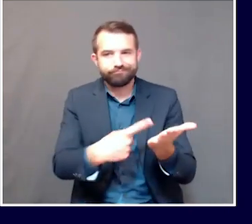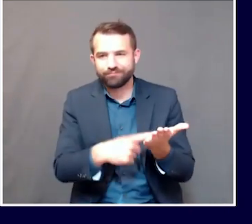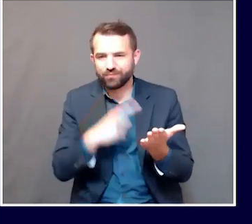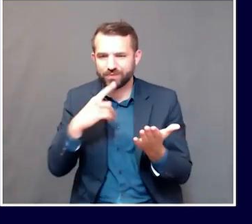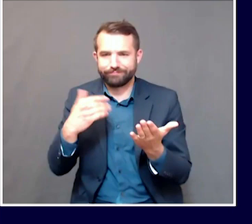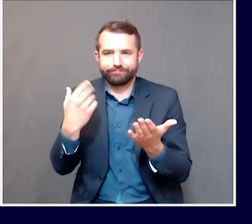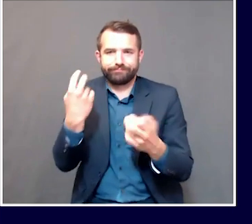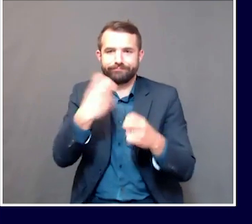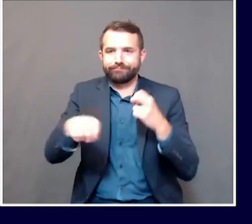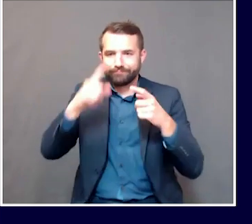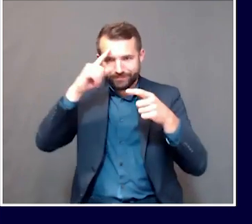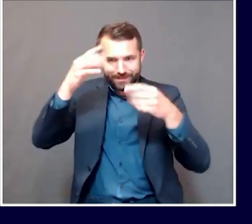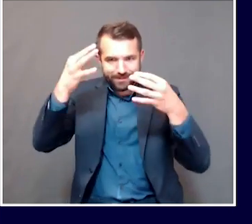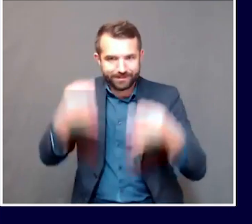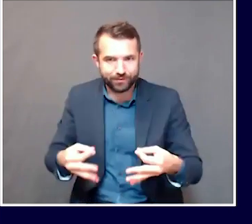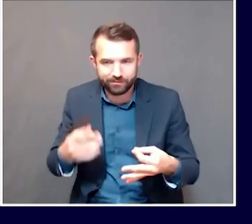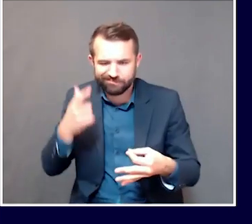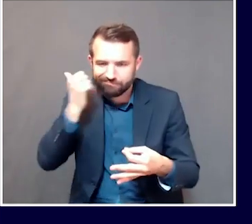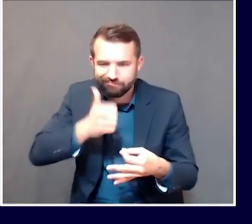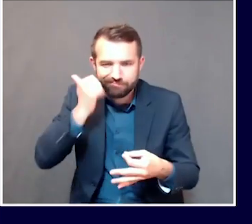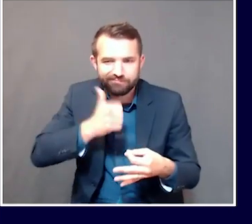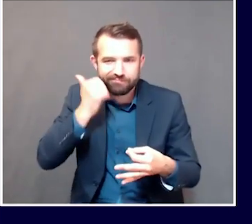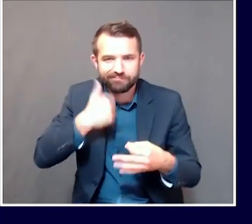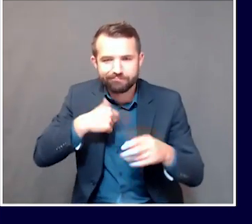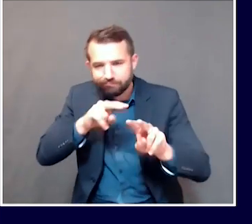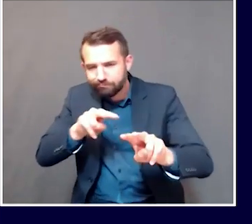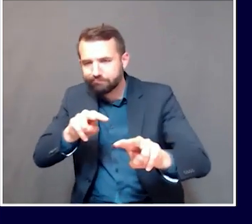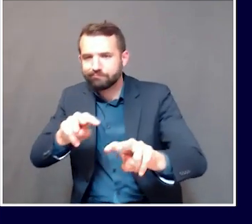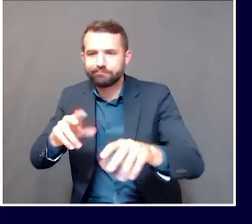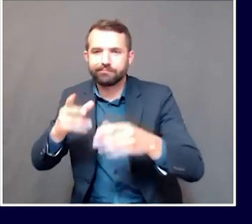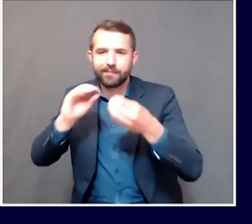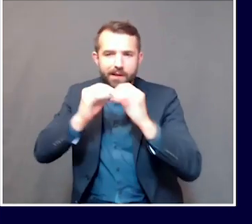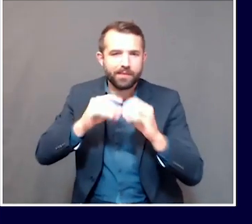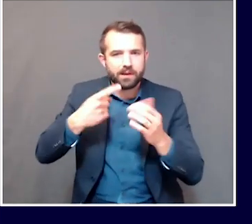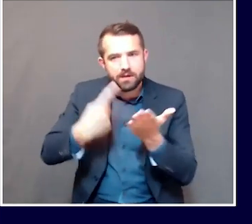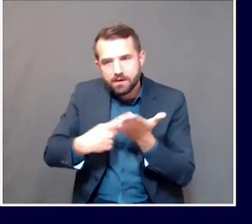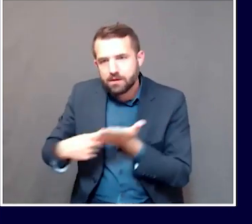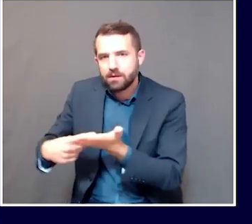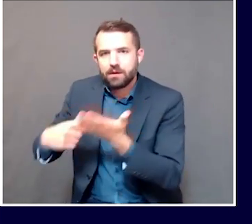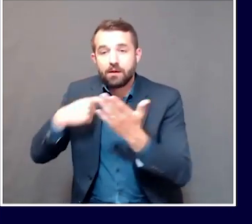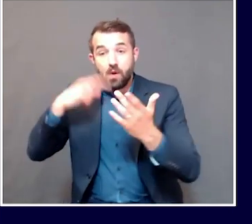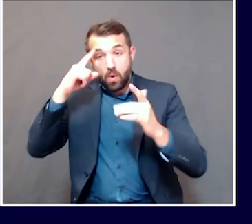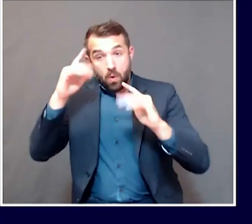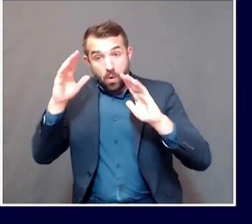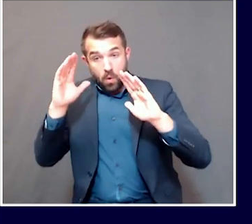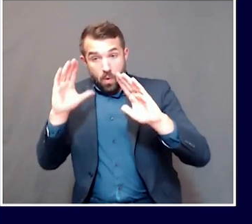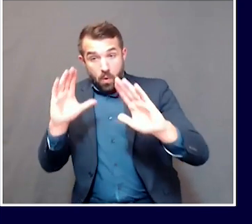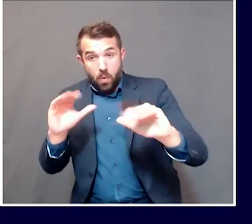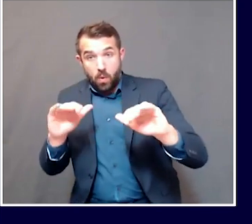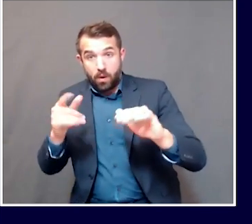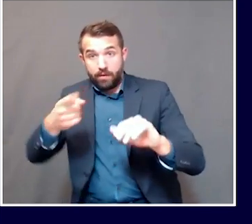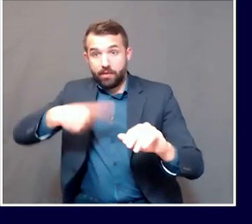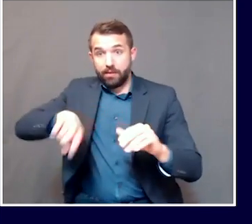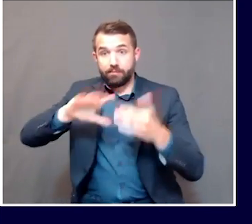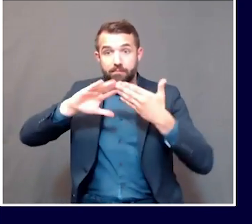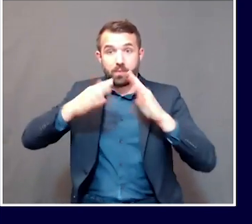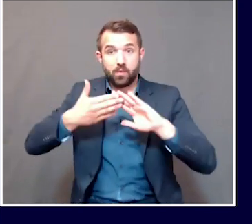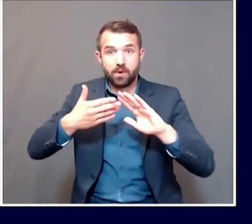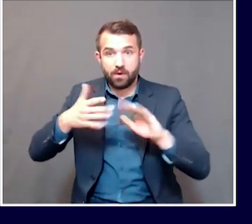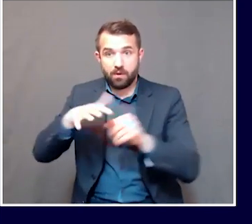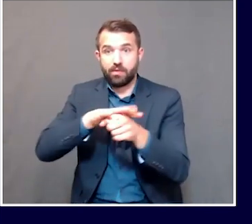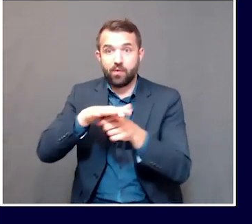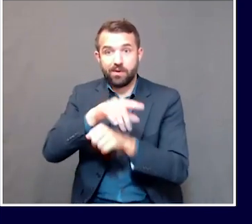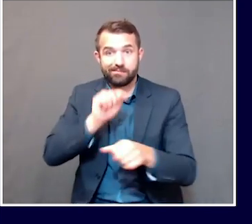but we are looking at it every day, hoping to be able to revive the economy of those counties and those particular sectors of the